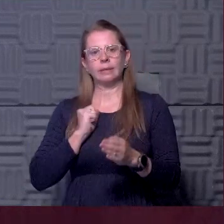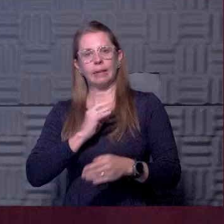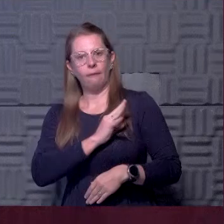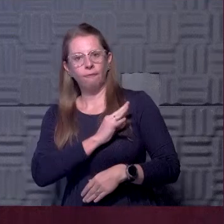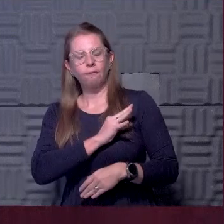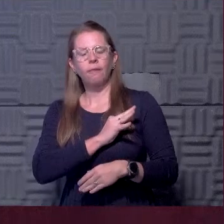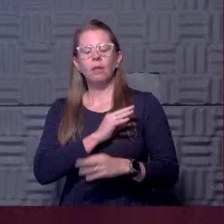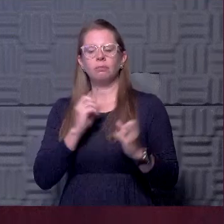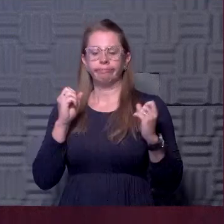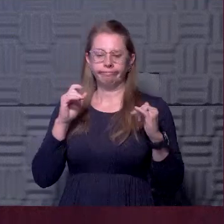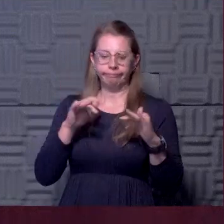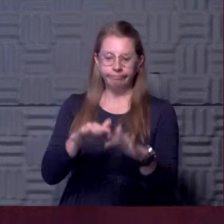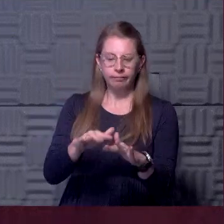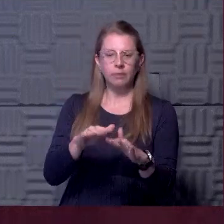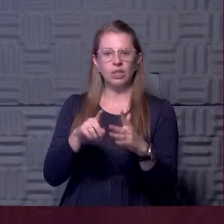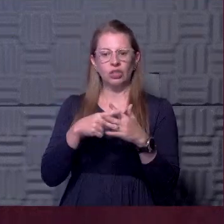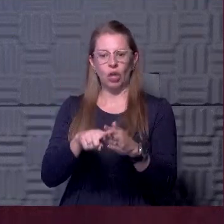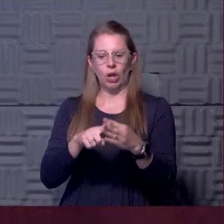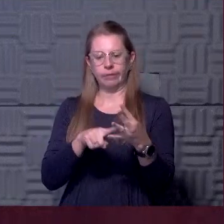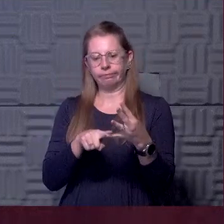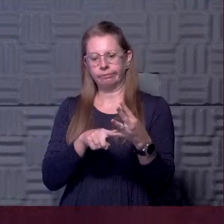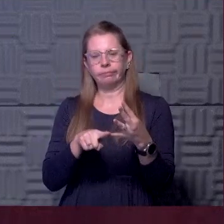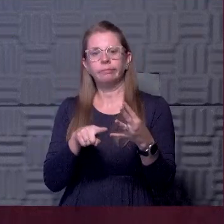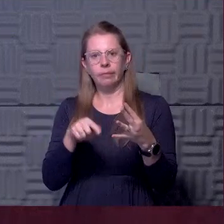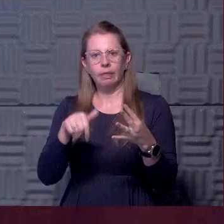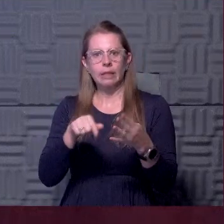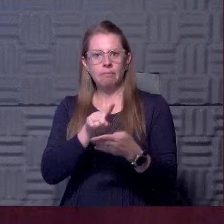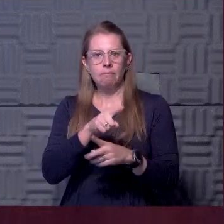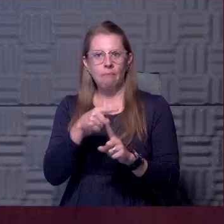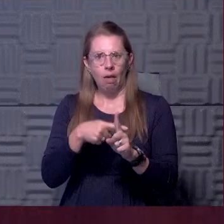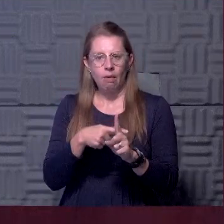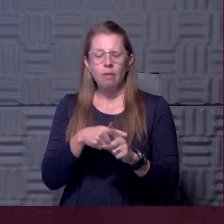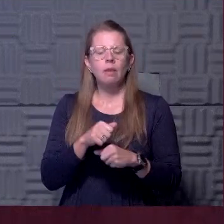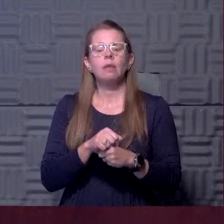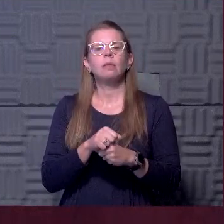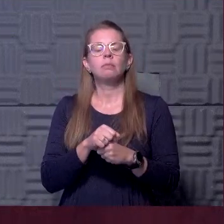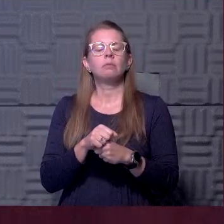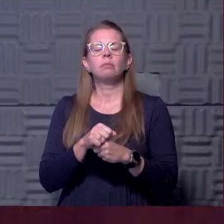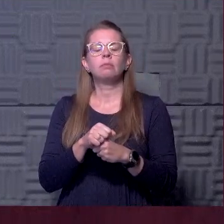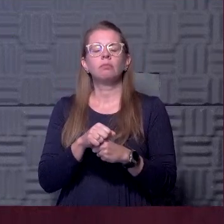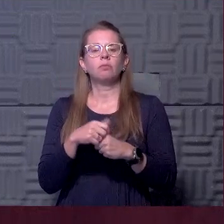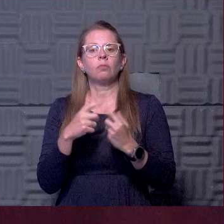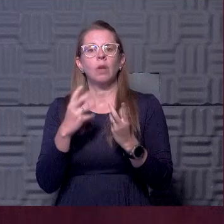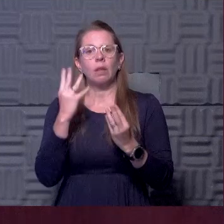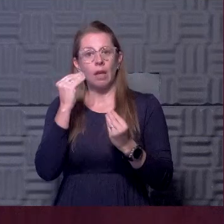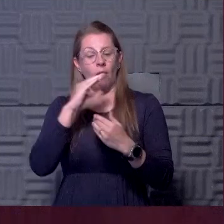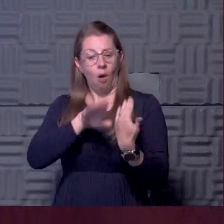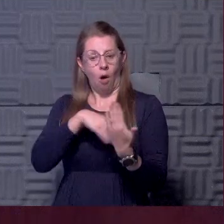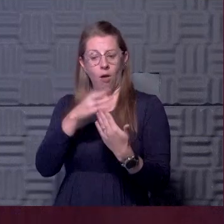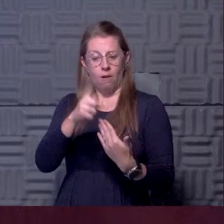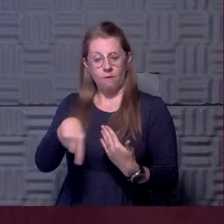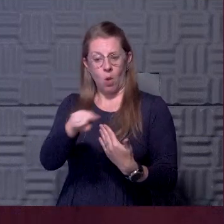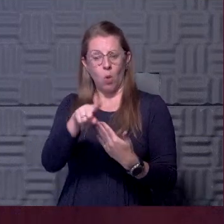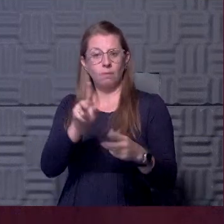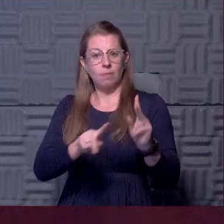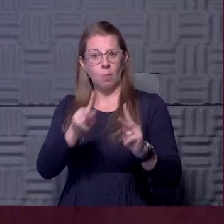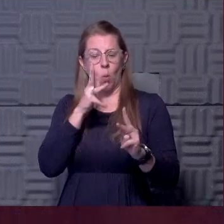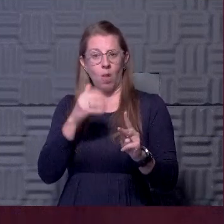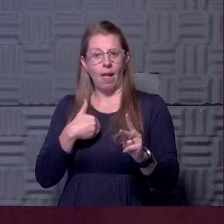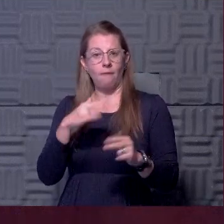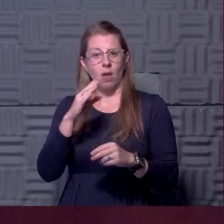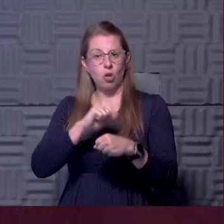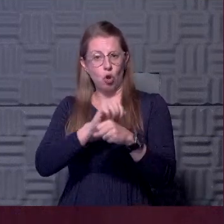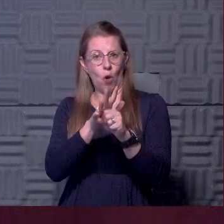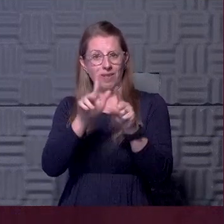starting later this month with the idea that all of those individuals will receive a COVID test prior to